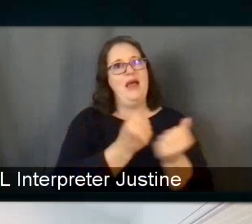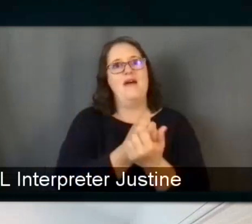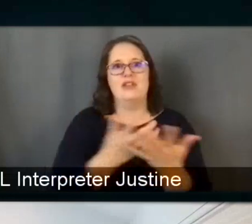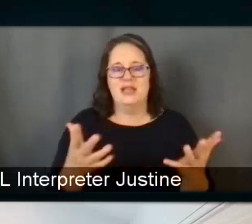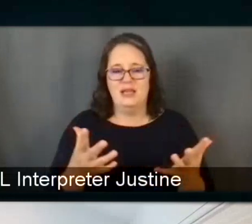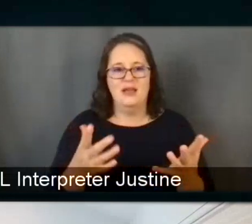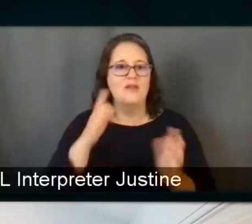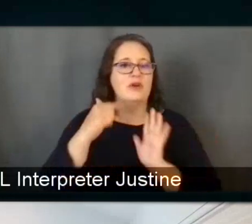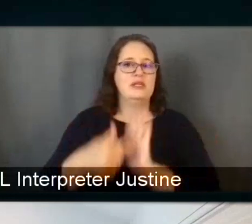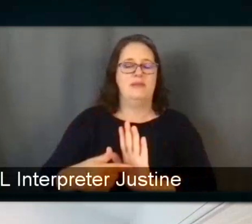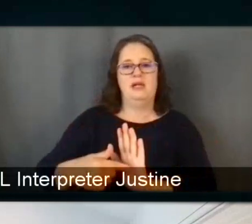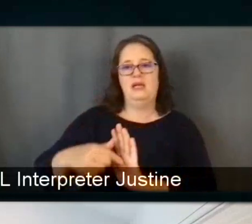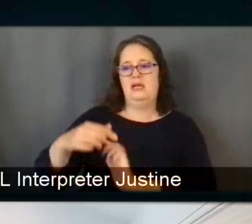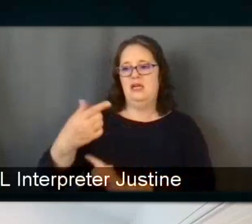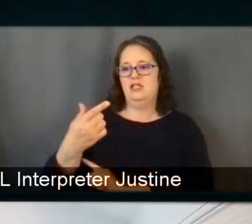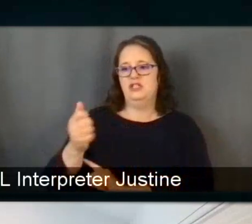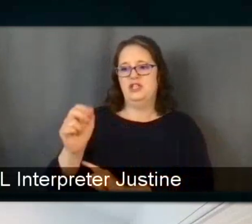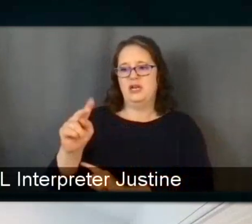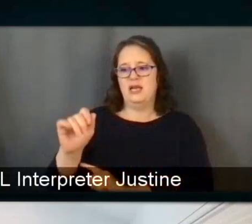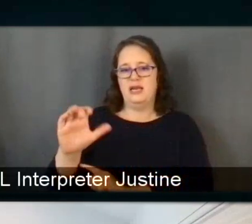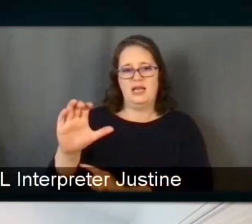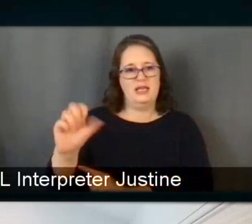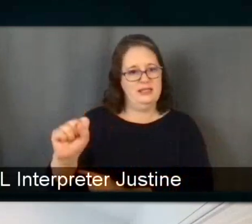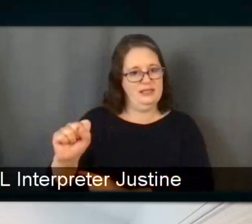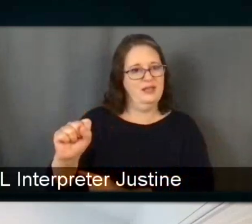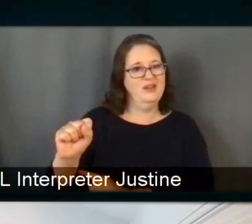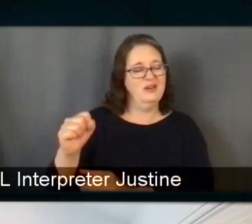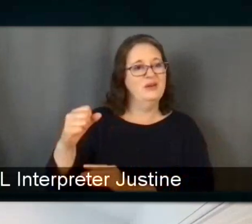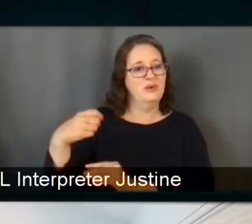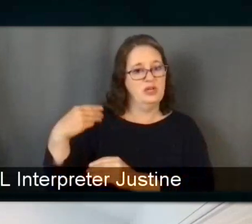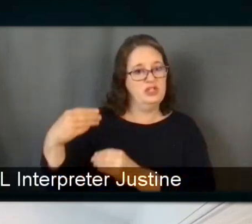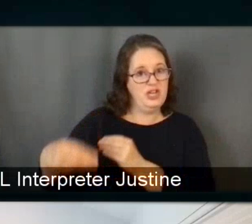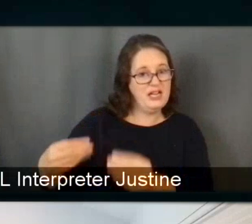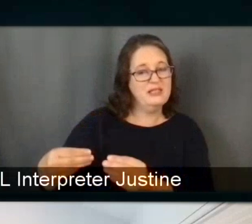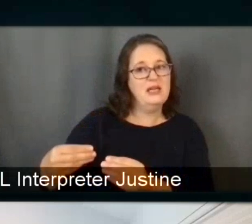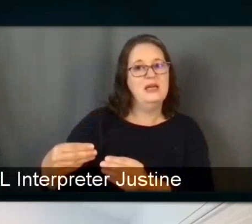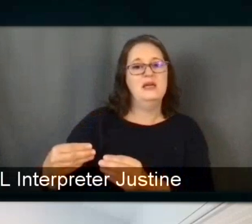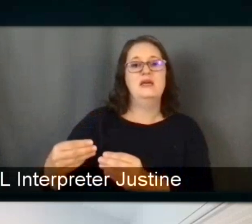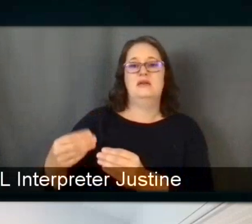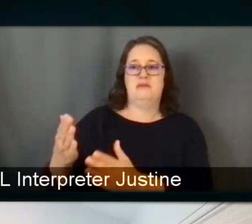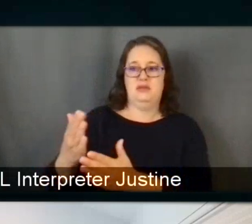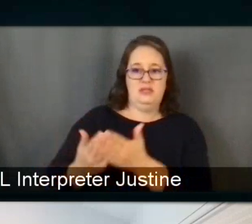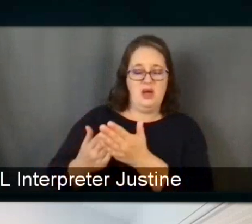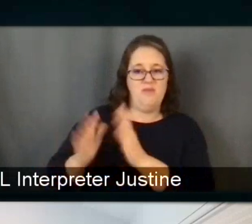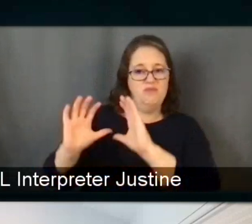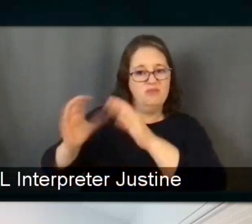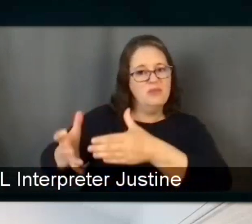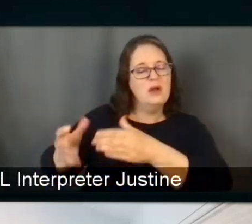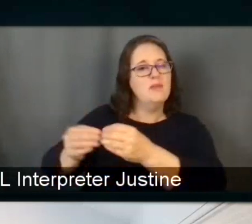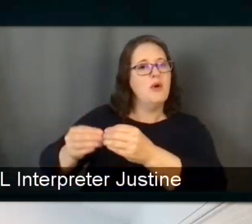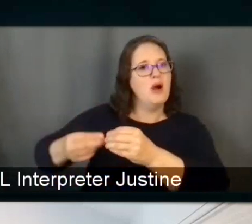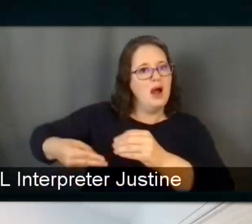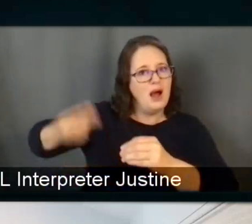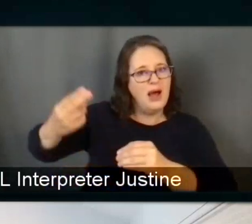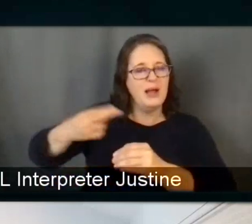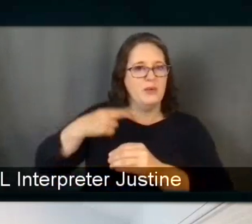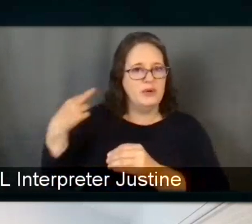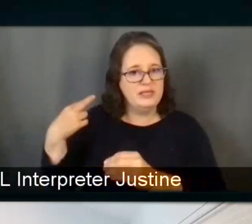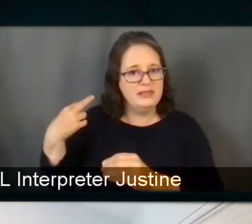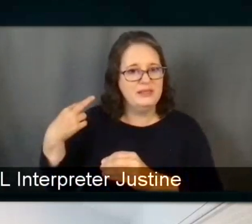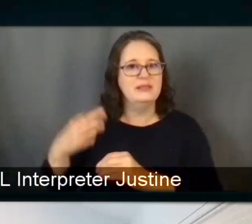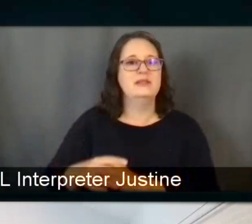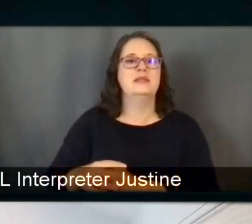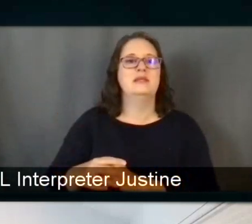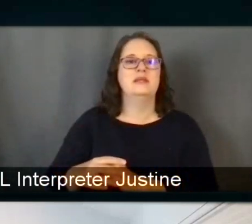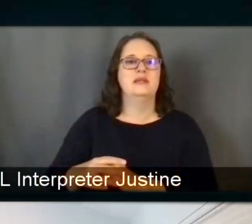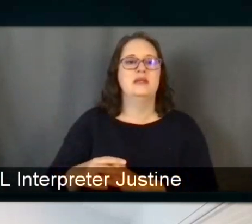one way to identify is to identify people at particular high risk. There's there's a big shift